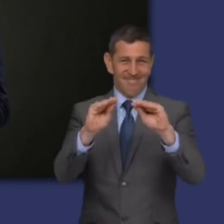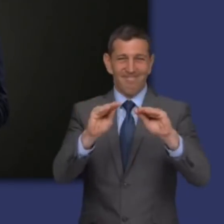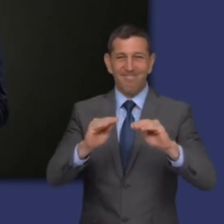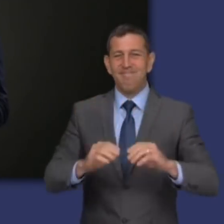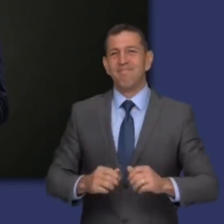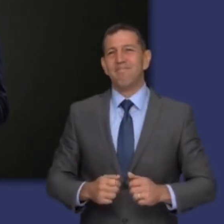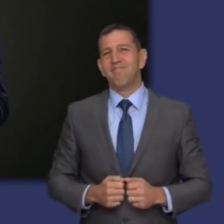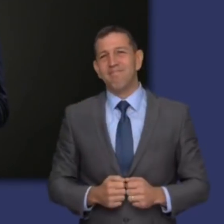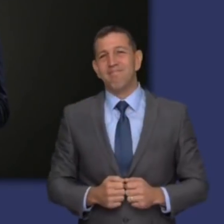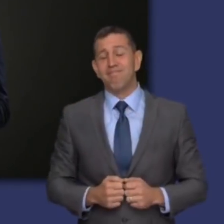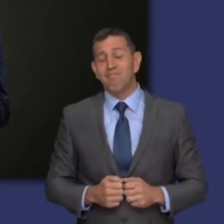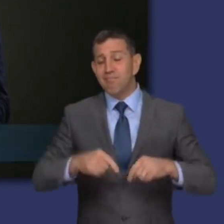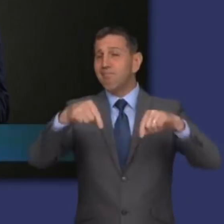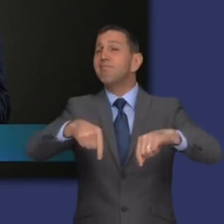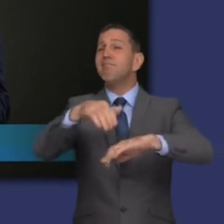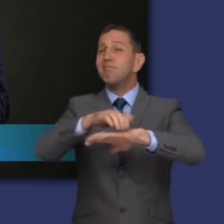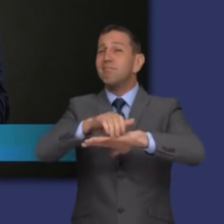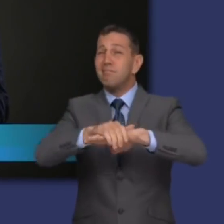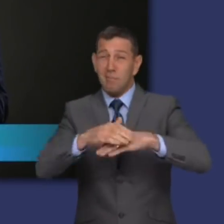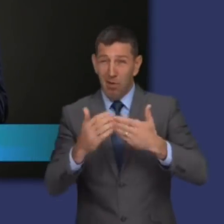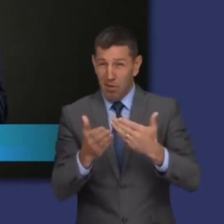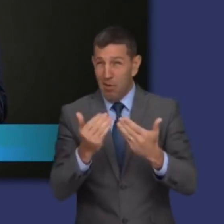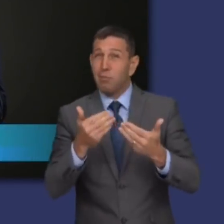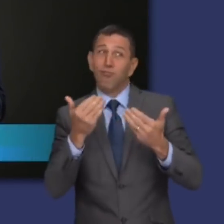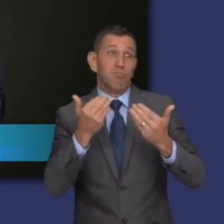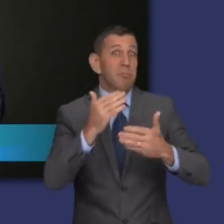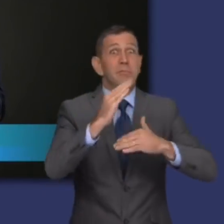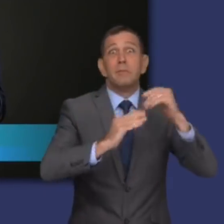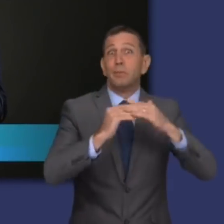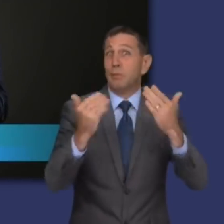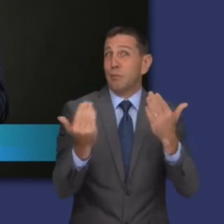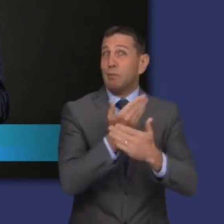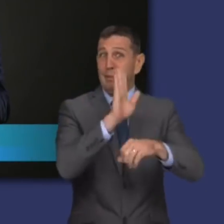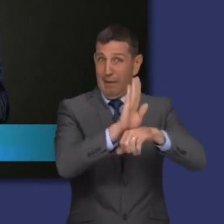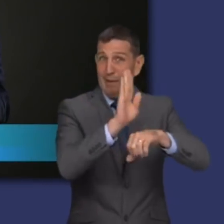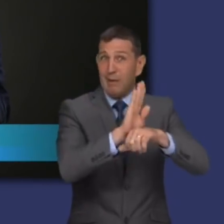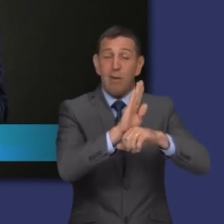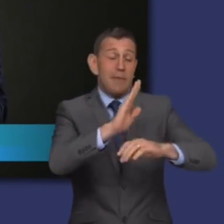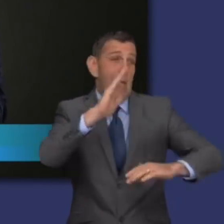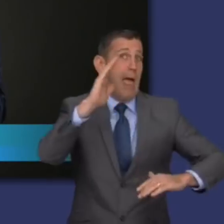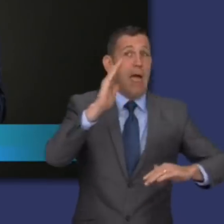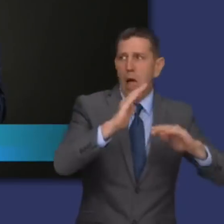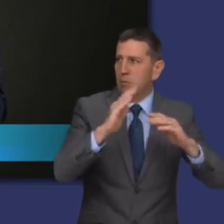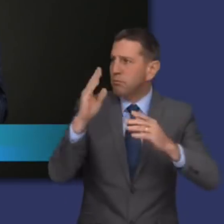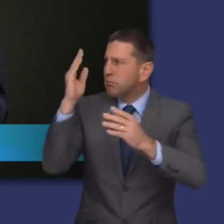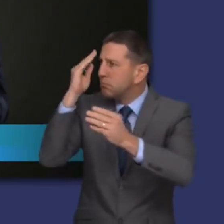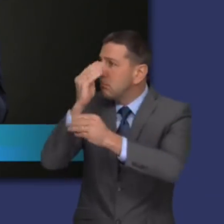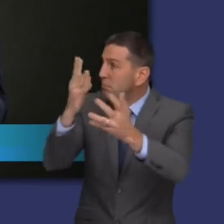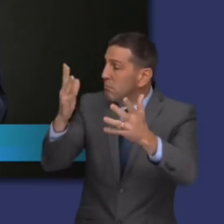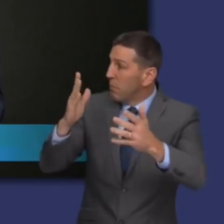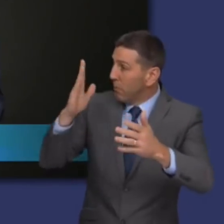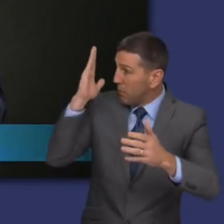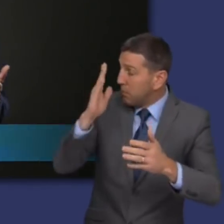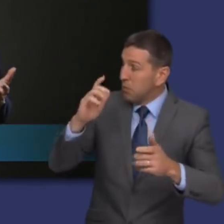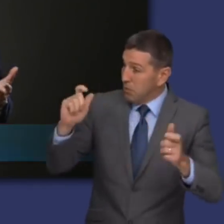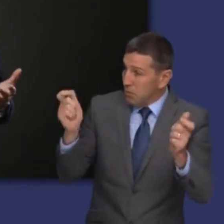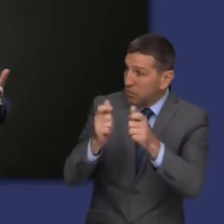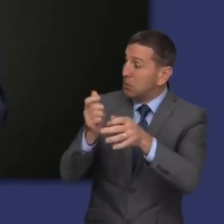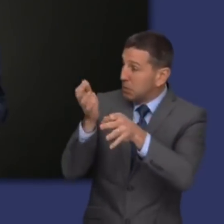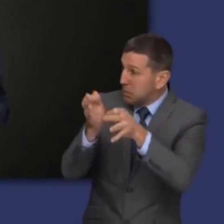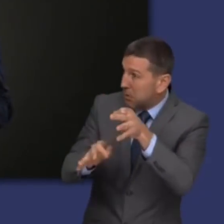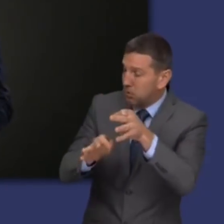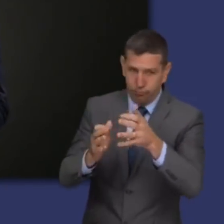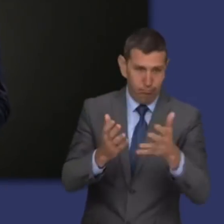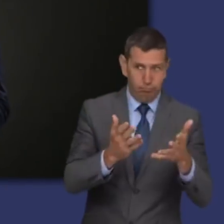In fact, here in Britain, we were on the brink of starting construction on a new branch office, and we really wondered